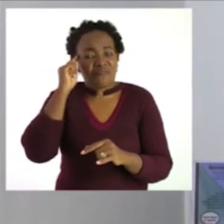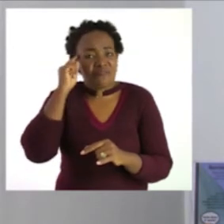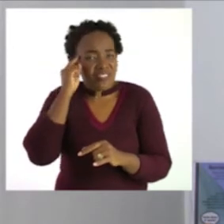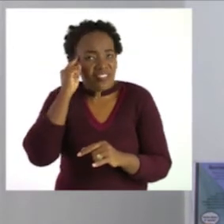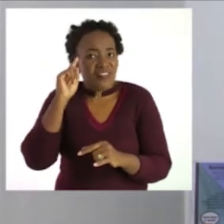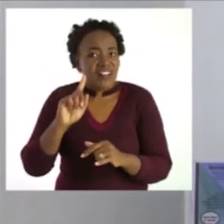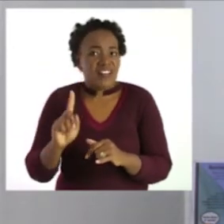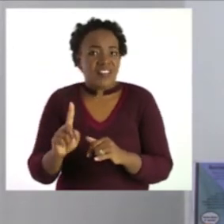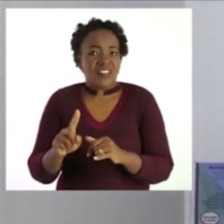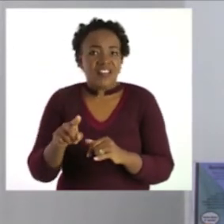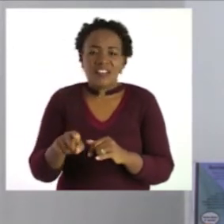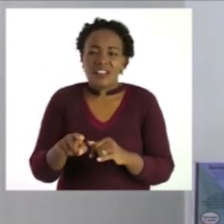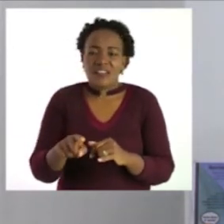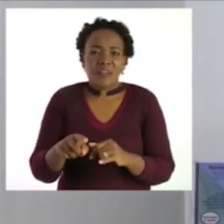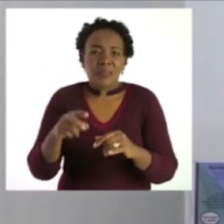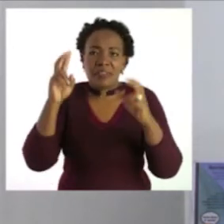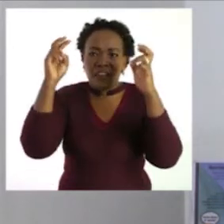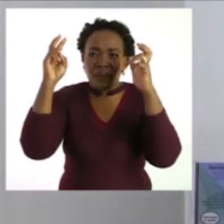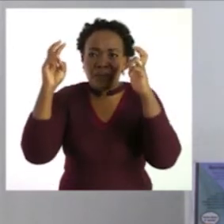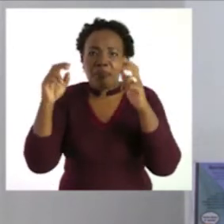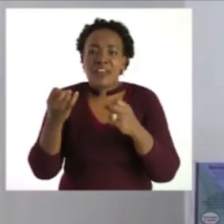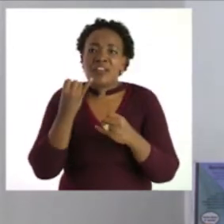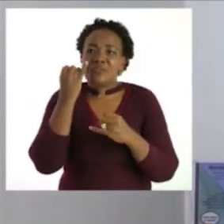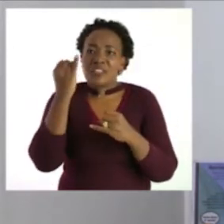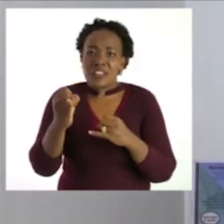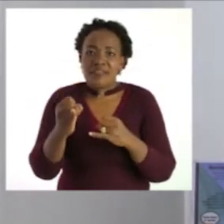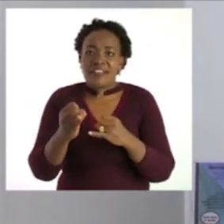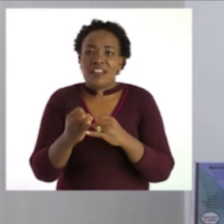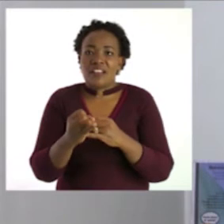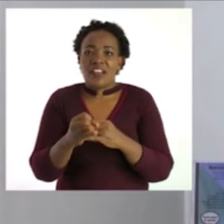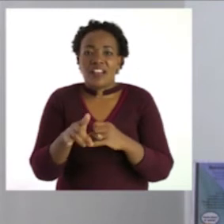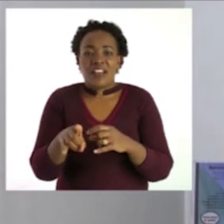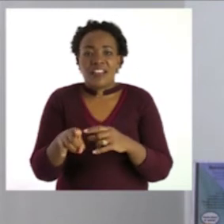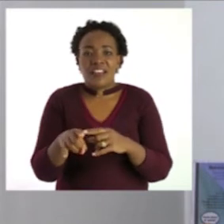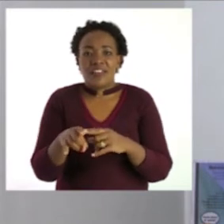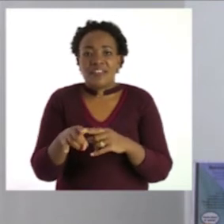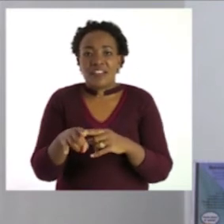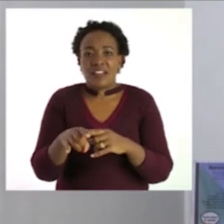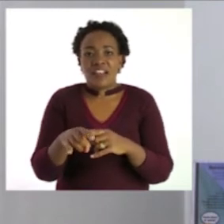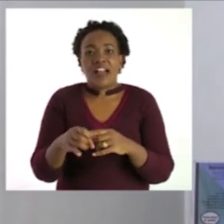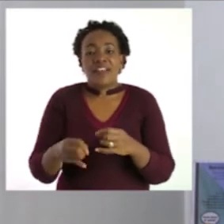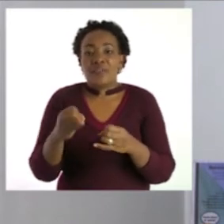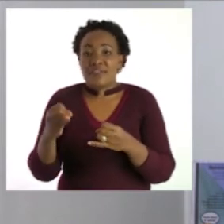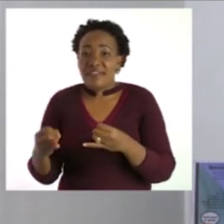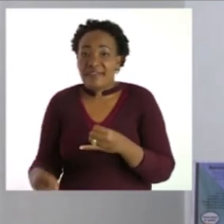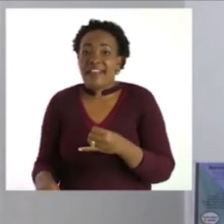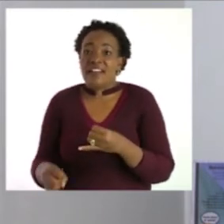about your topic given and then we have an ending